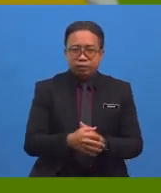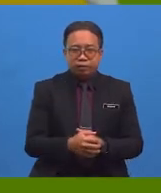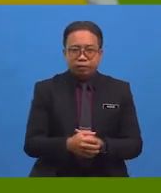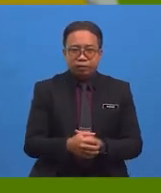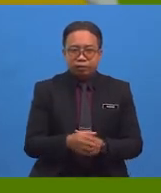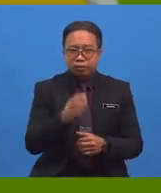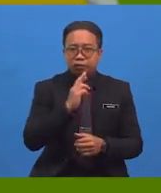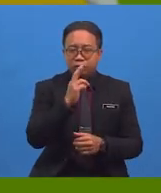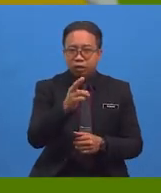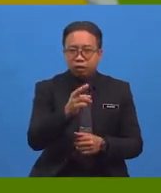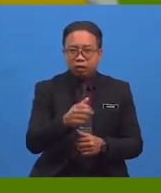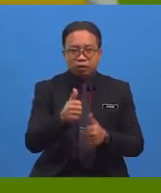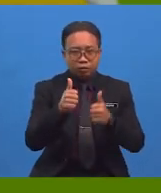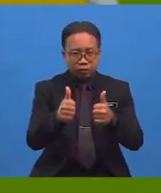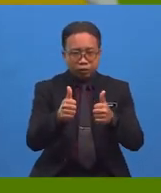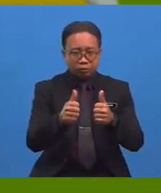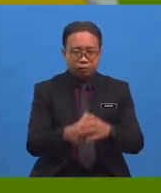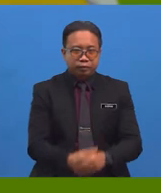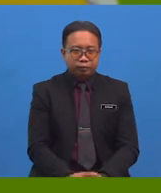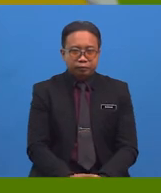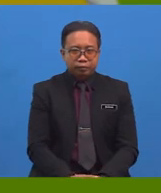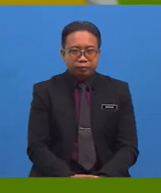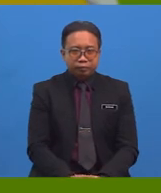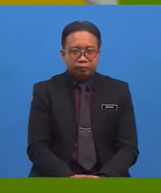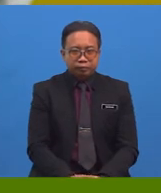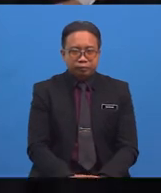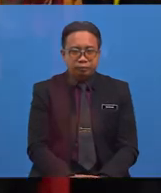cheese. You are great, great, great!